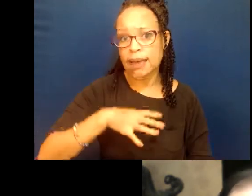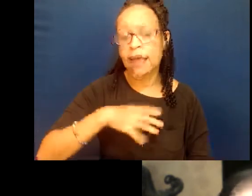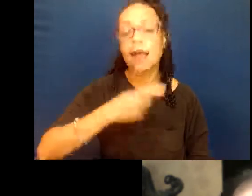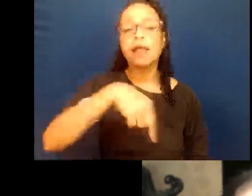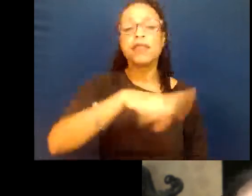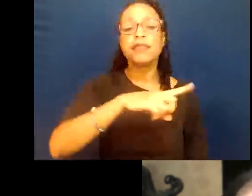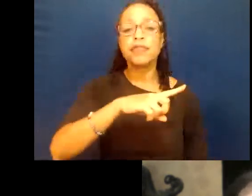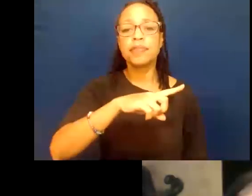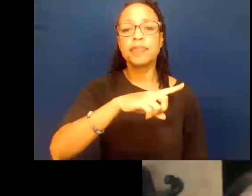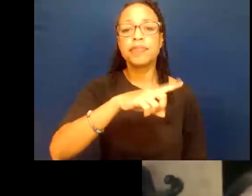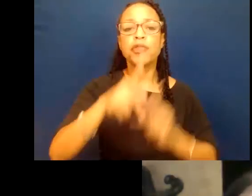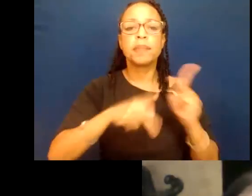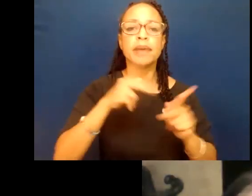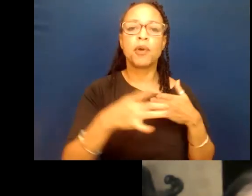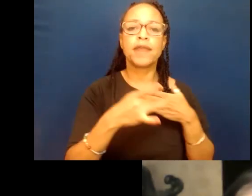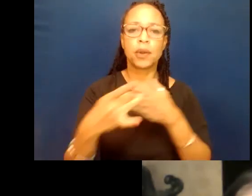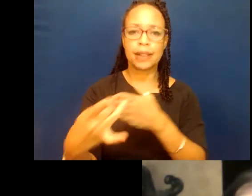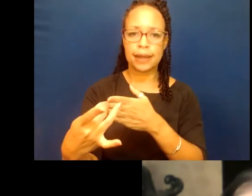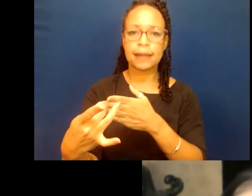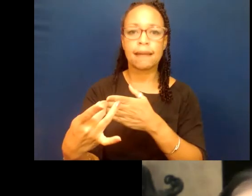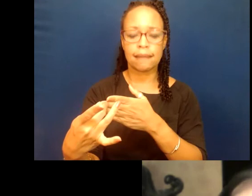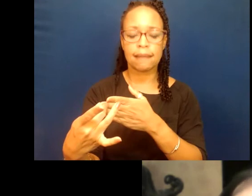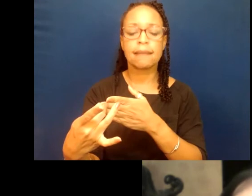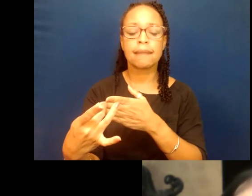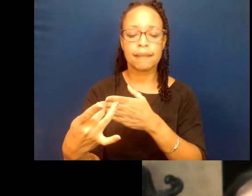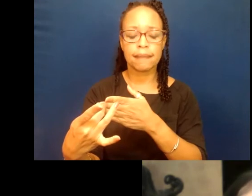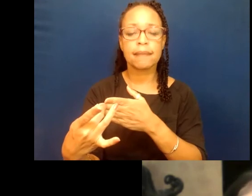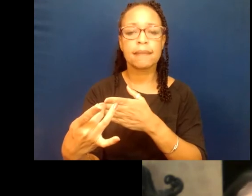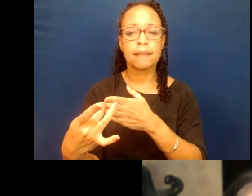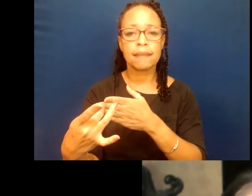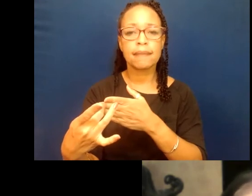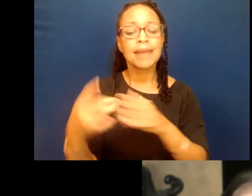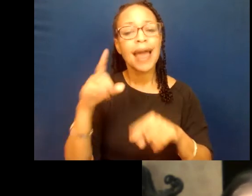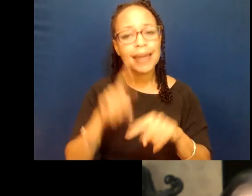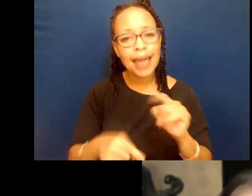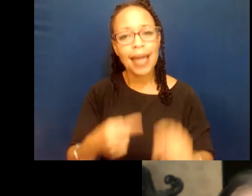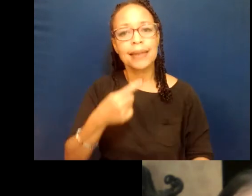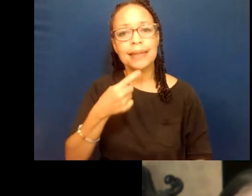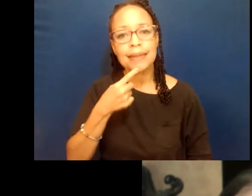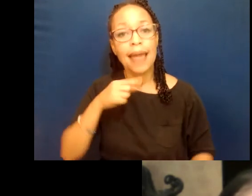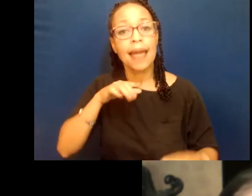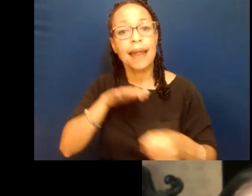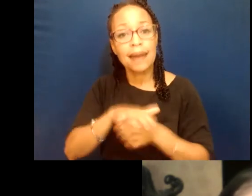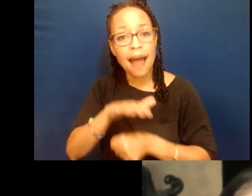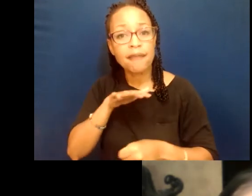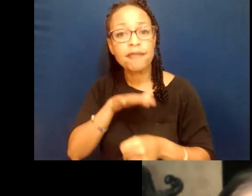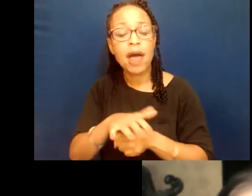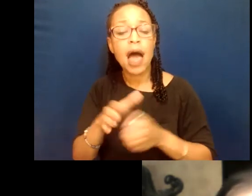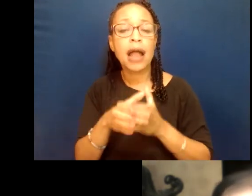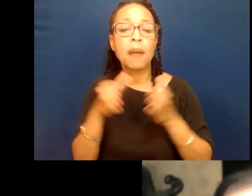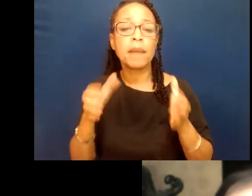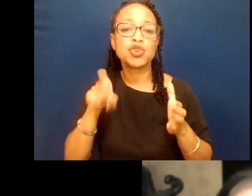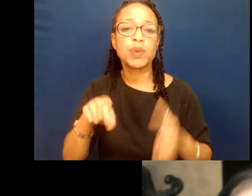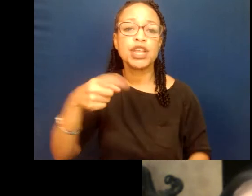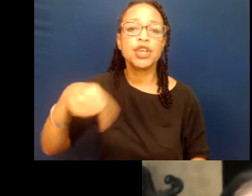that are leading our community. Can't speak enough about what we have to do to support